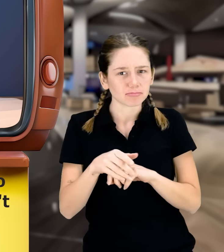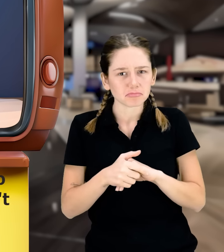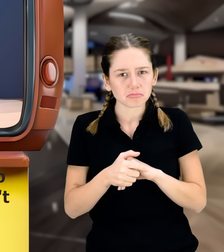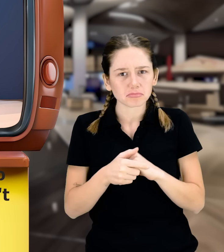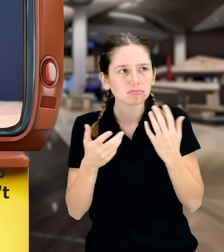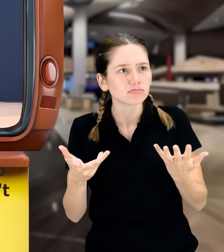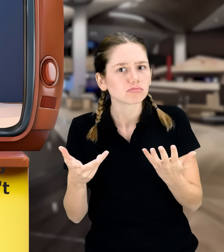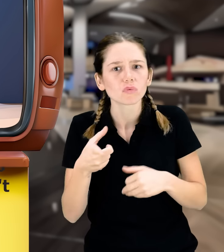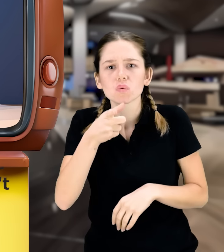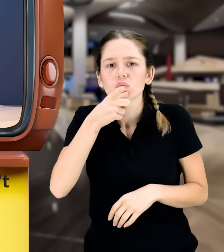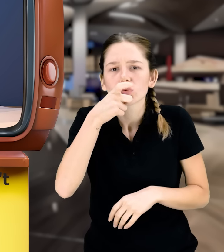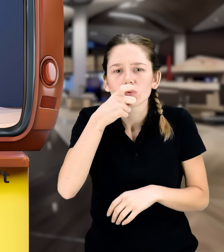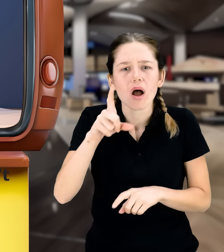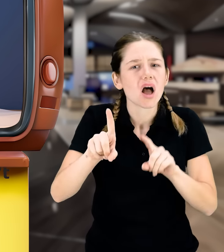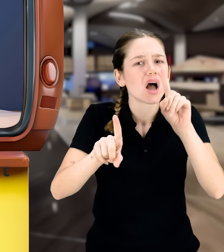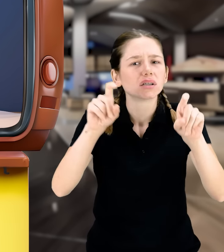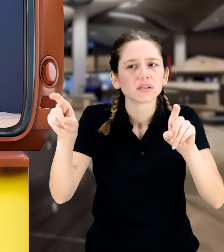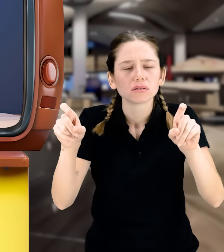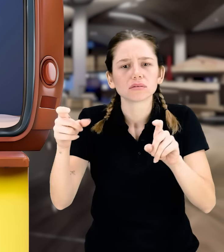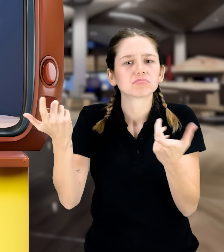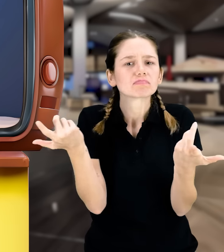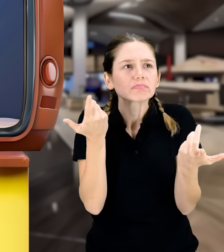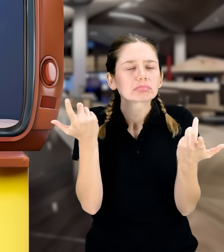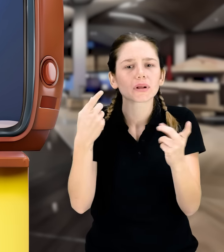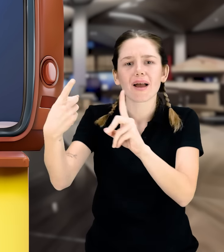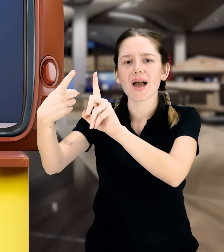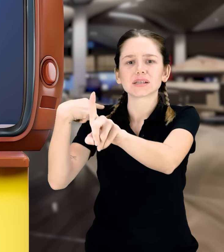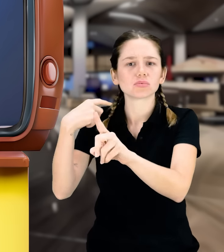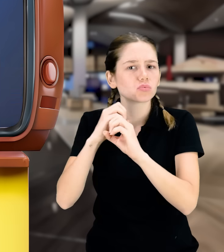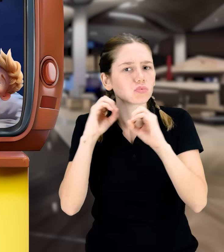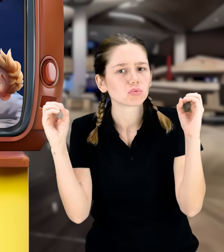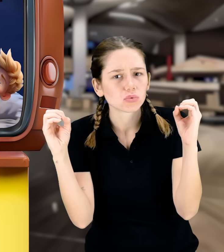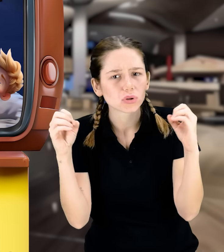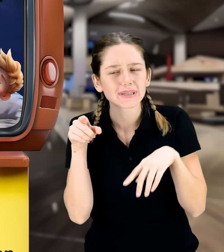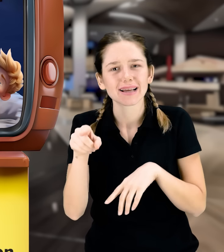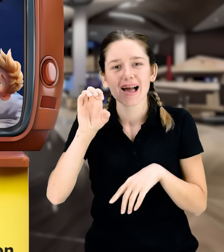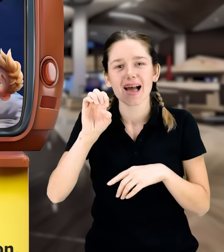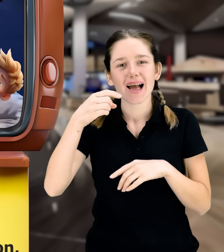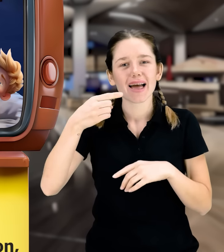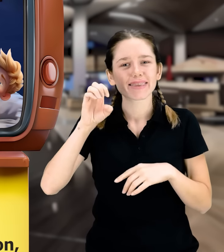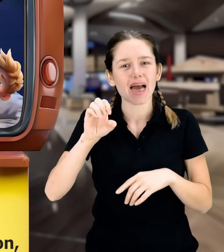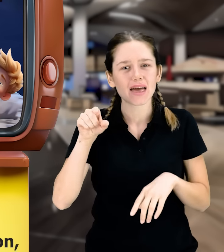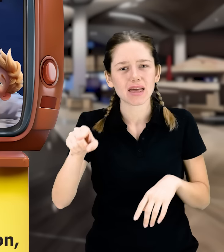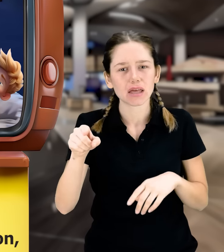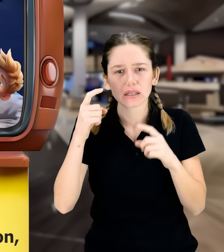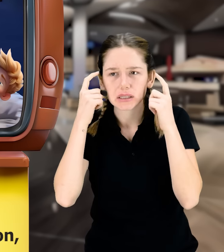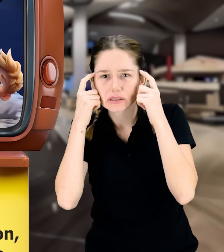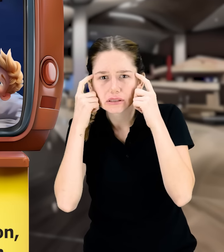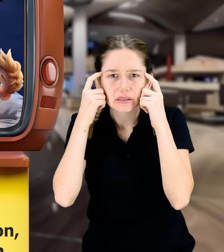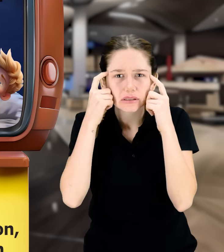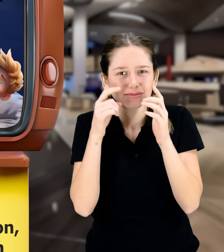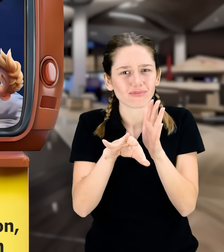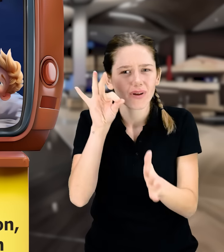but no matter whom he asked, he couldn't find the answer. As Ege pondered the riddle's solution,